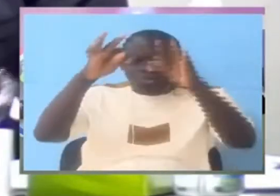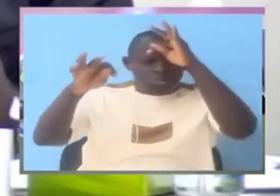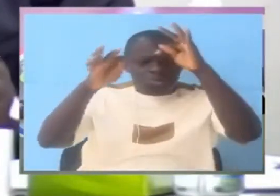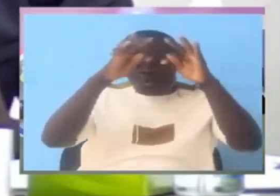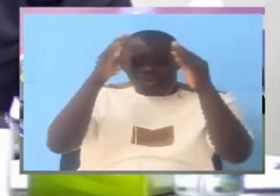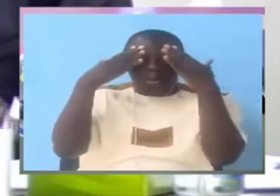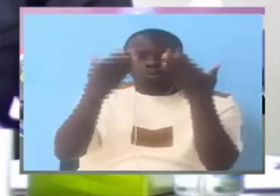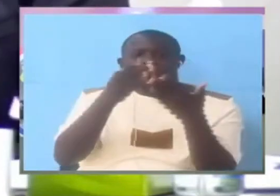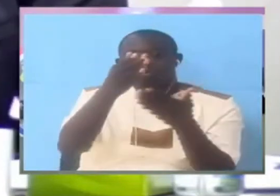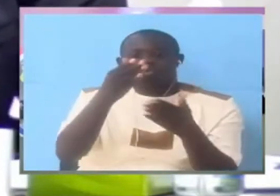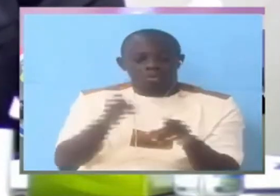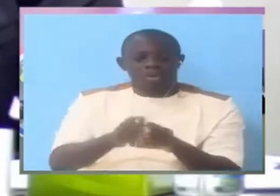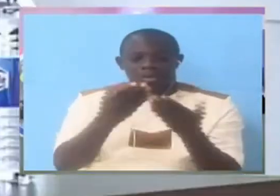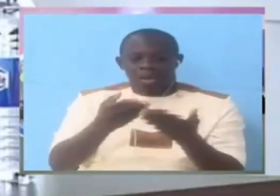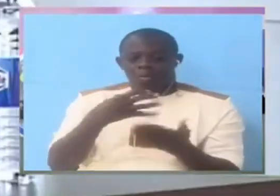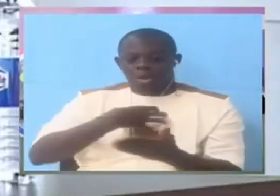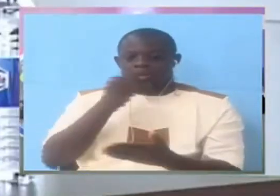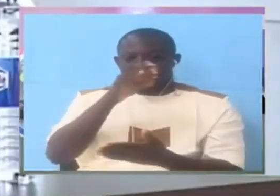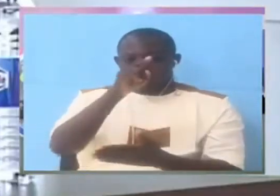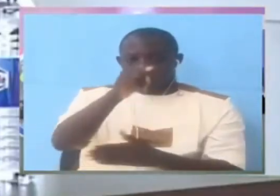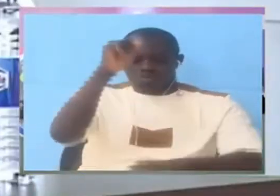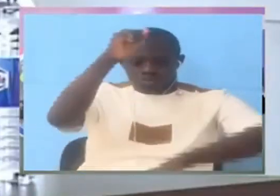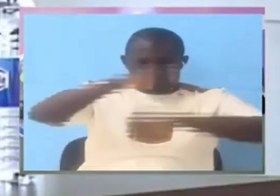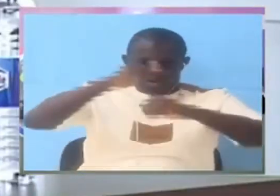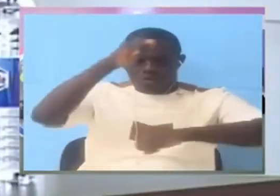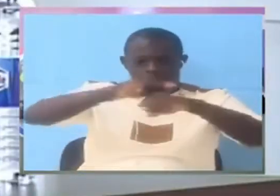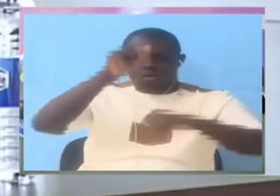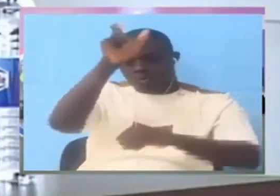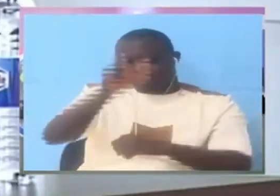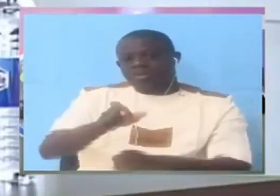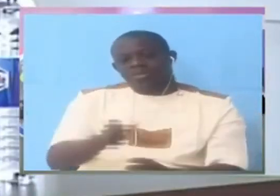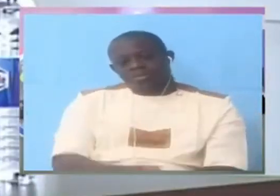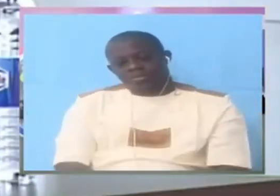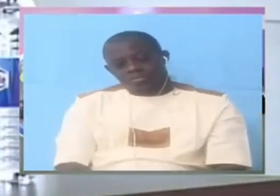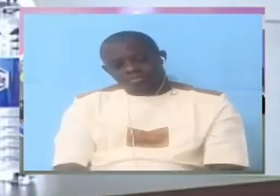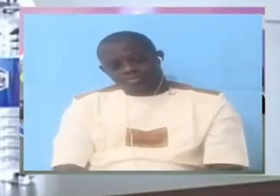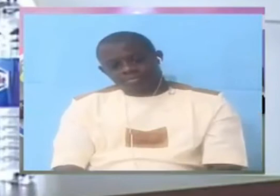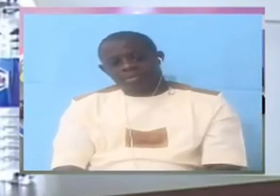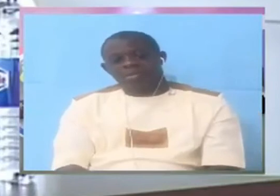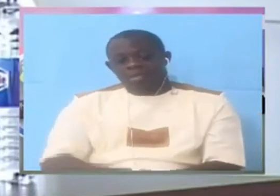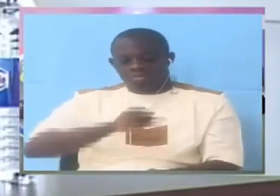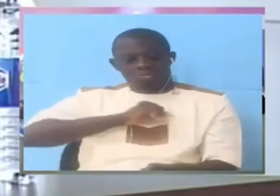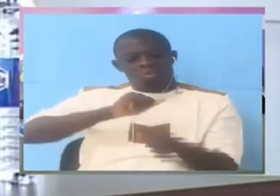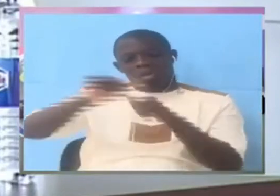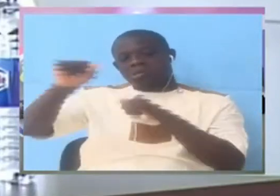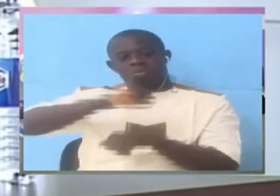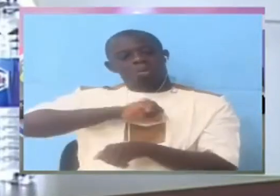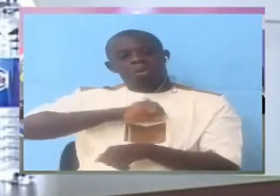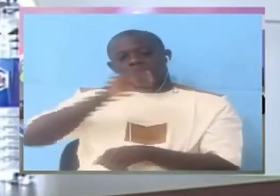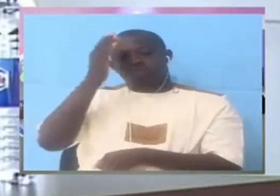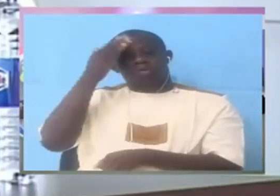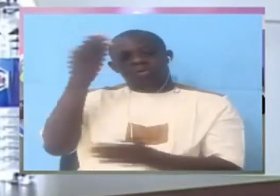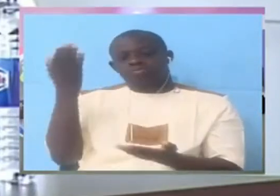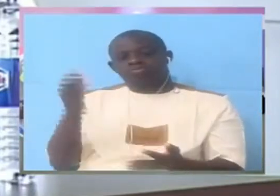Want to come and say that you tortured him? Best known to Sene Fai, who does you Adam? I don't I don't